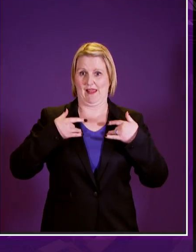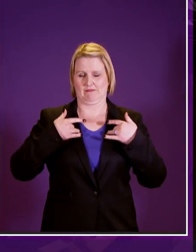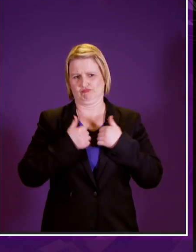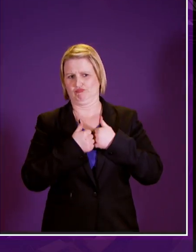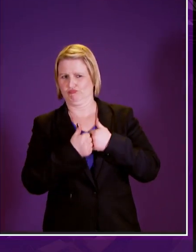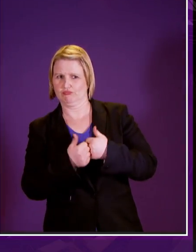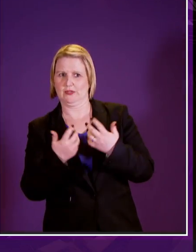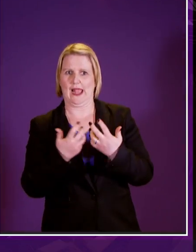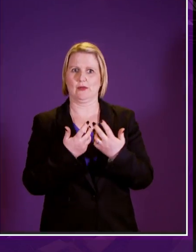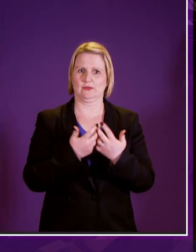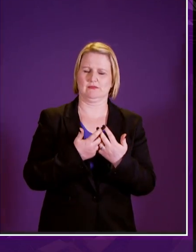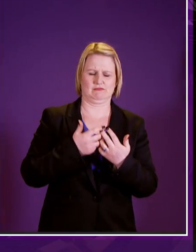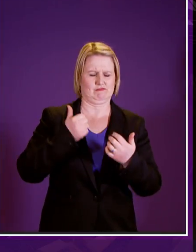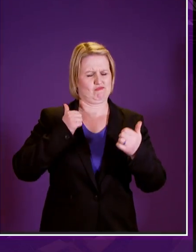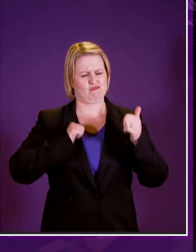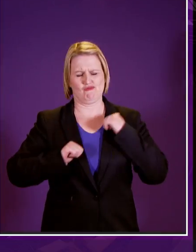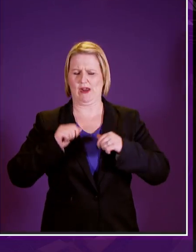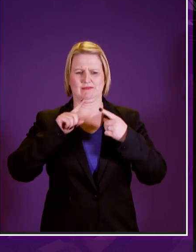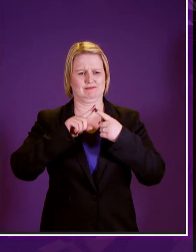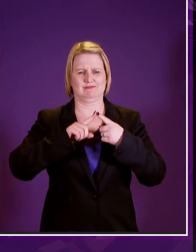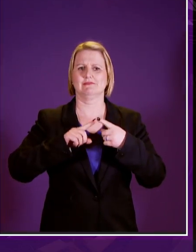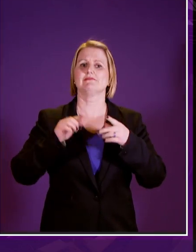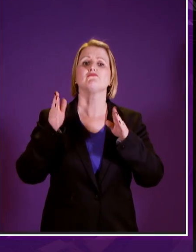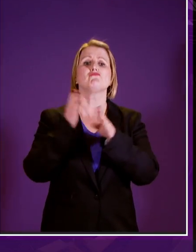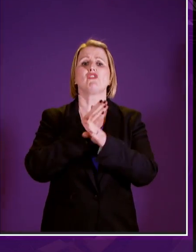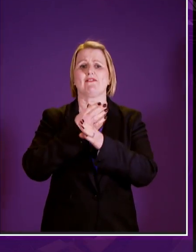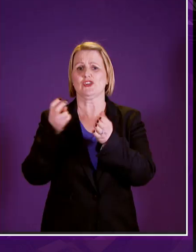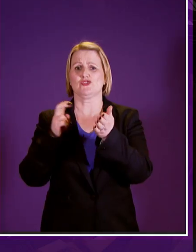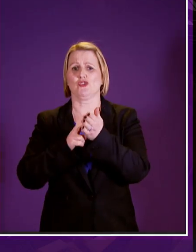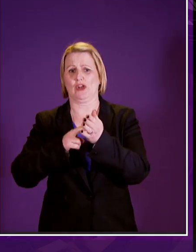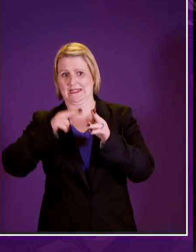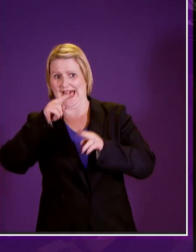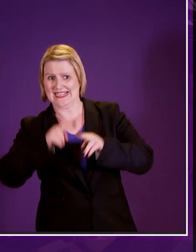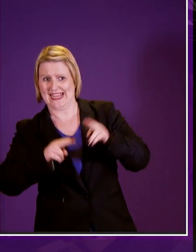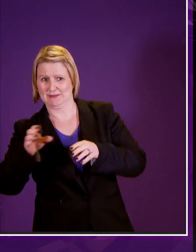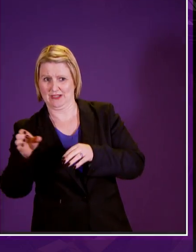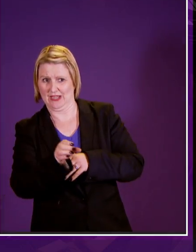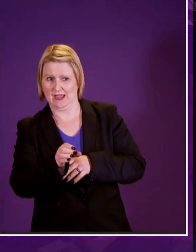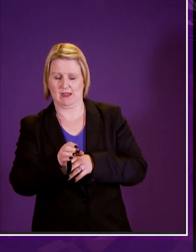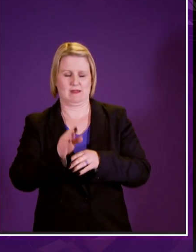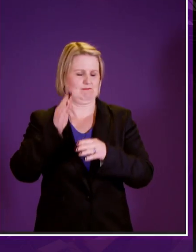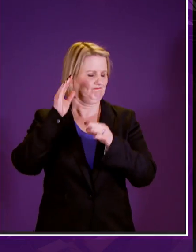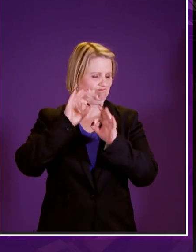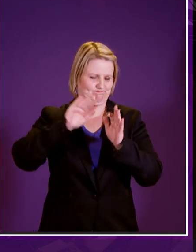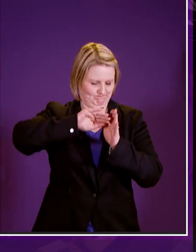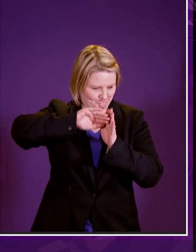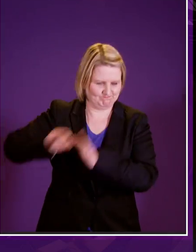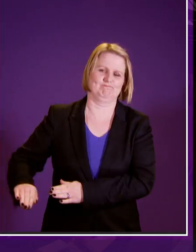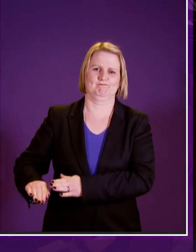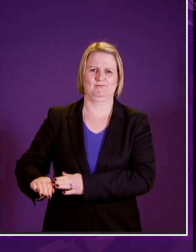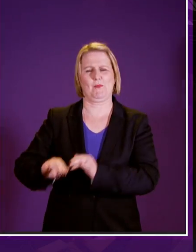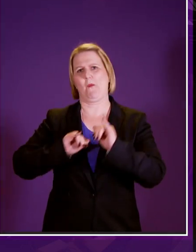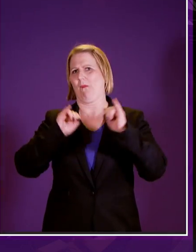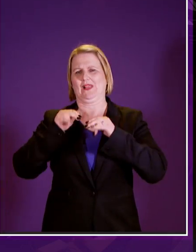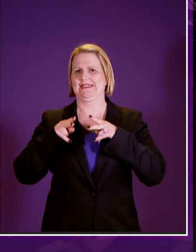bill is no private contractors to look at that because it was an absolute horrendous horrendous system i think we should be very proud